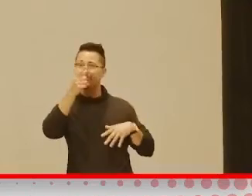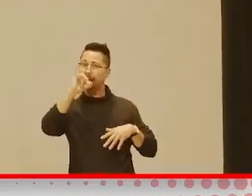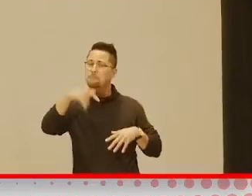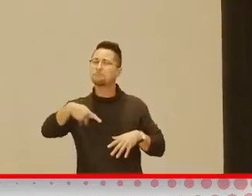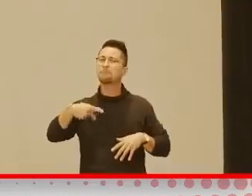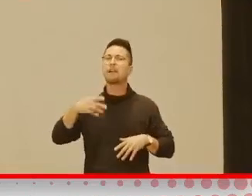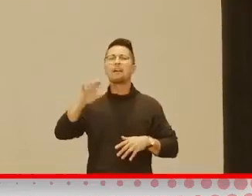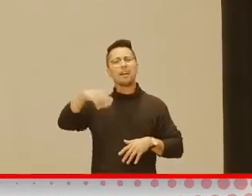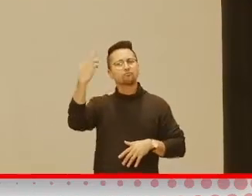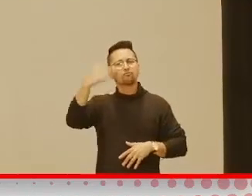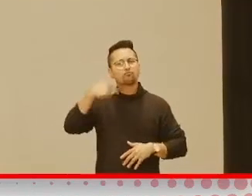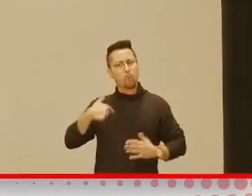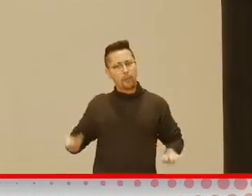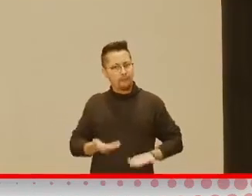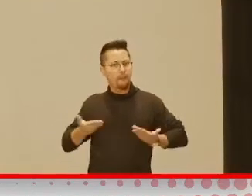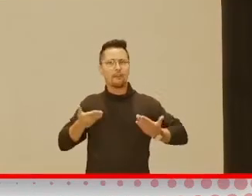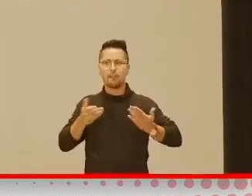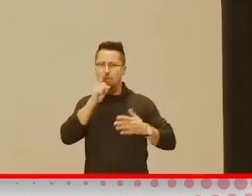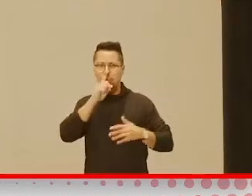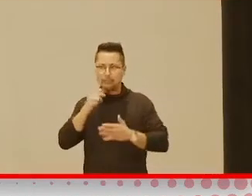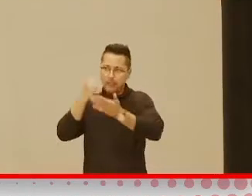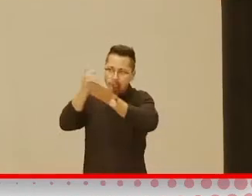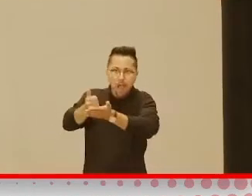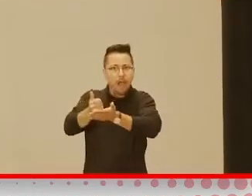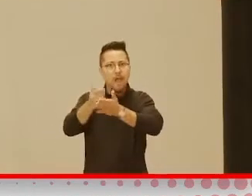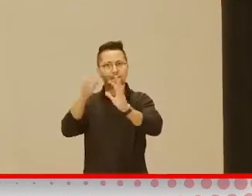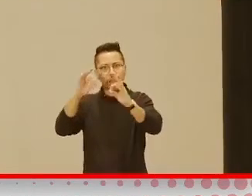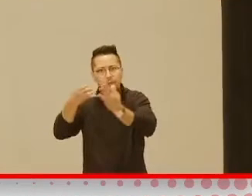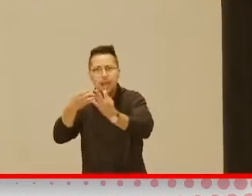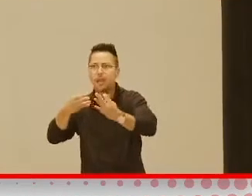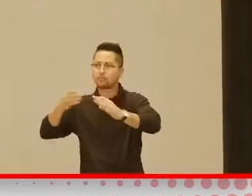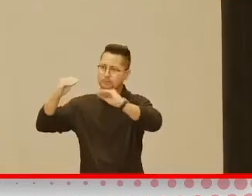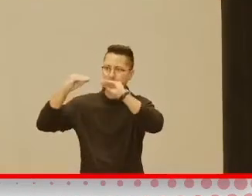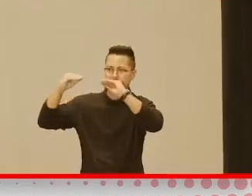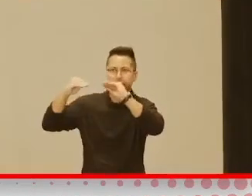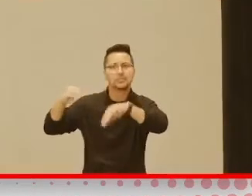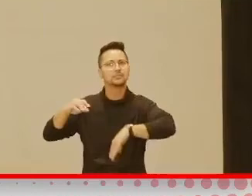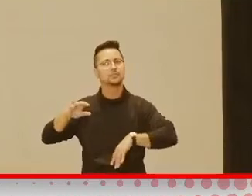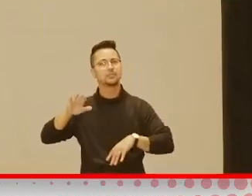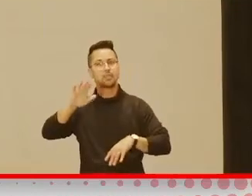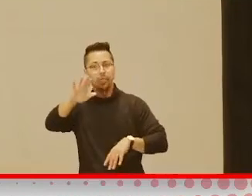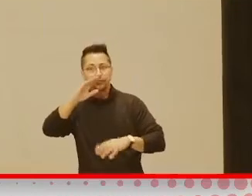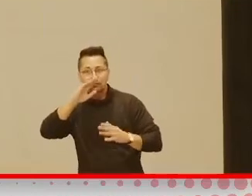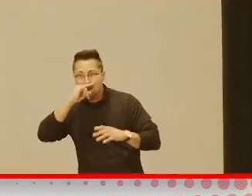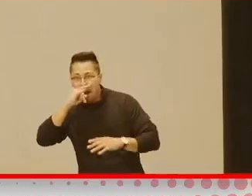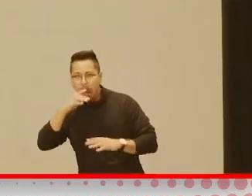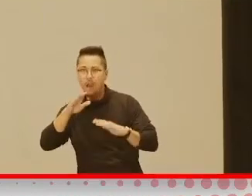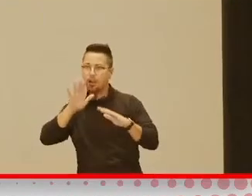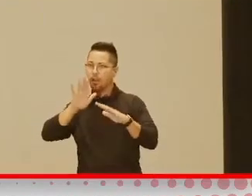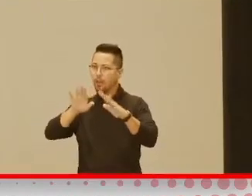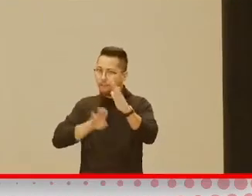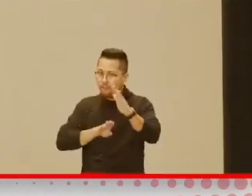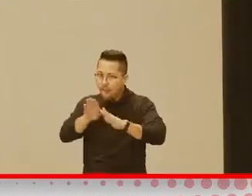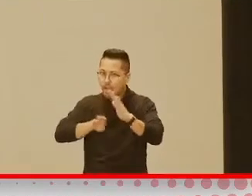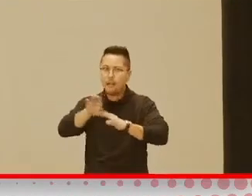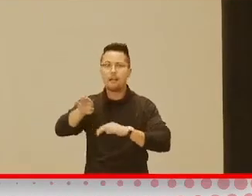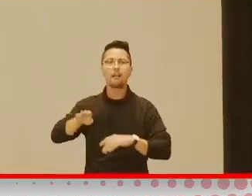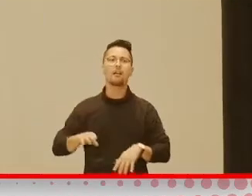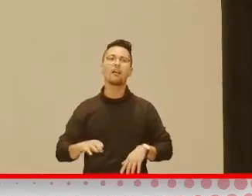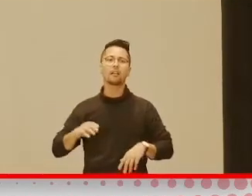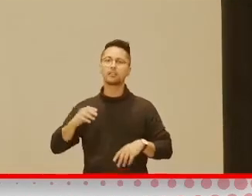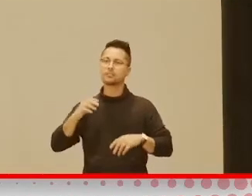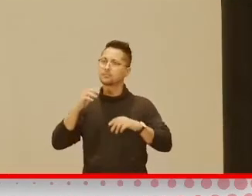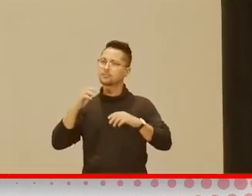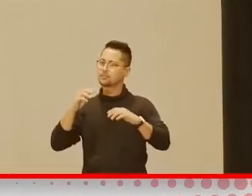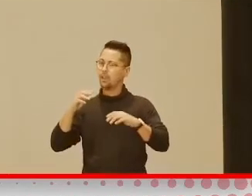really help and coach families to, you know, help their child, their development and get them to move those milestones